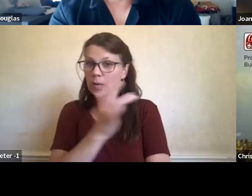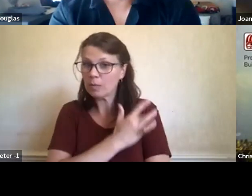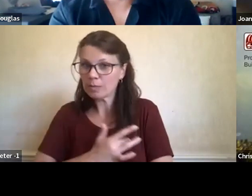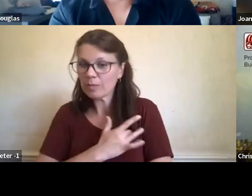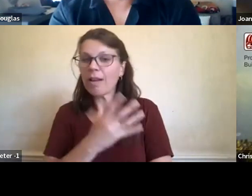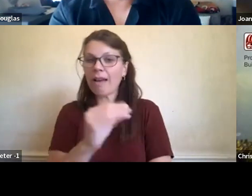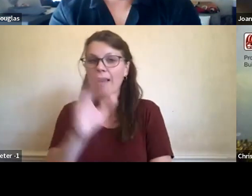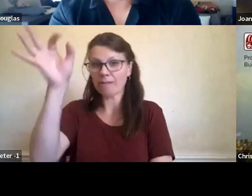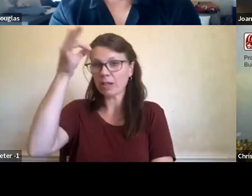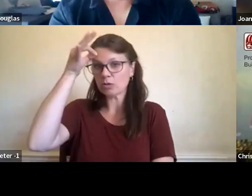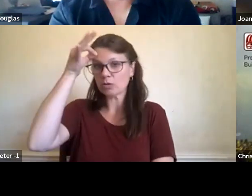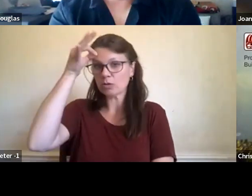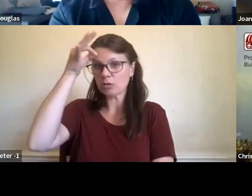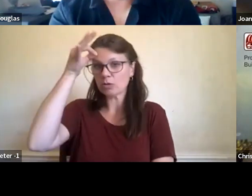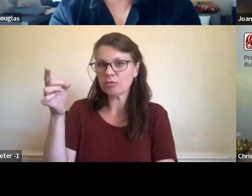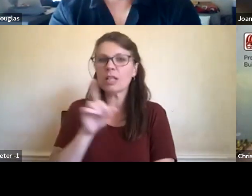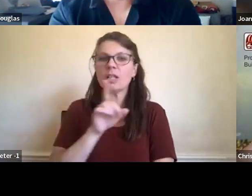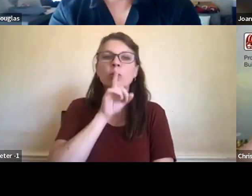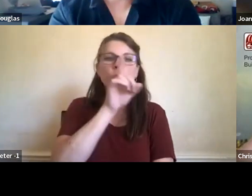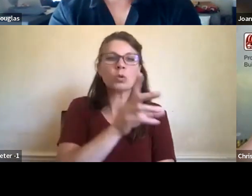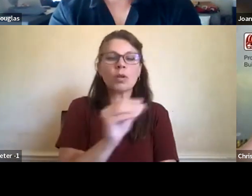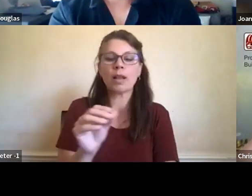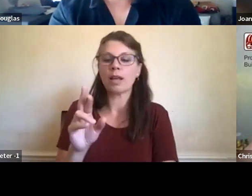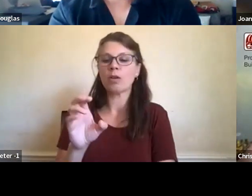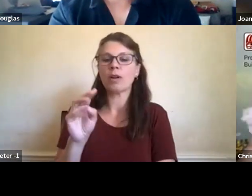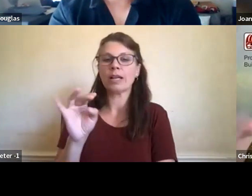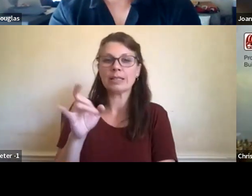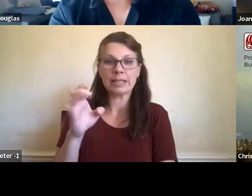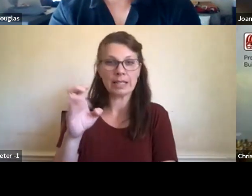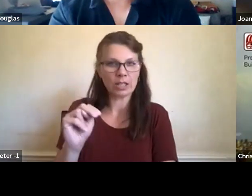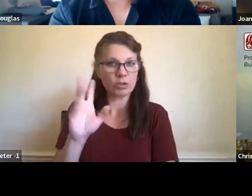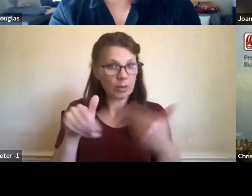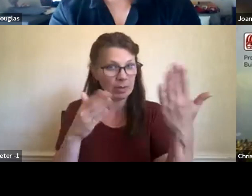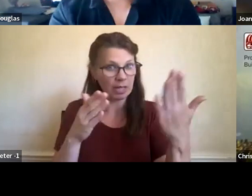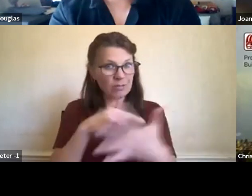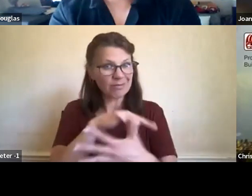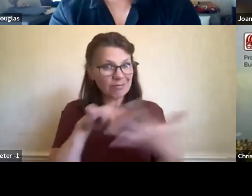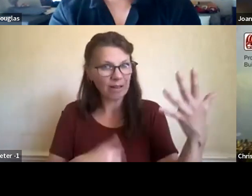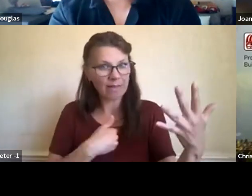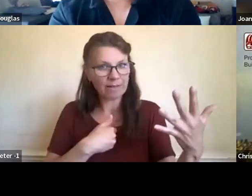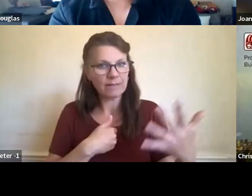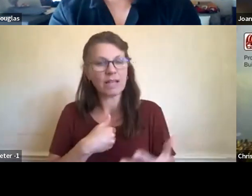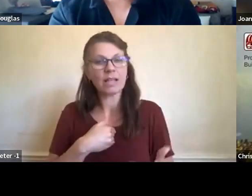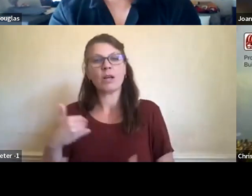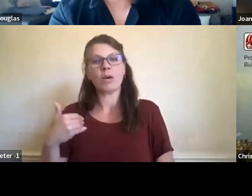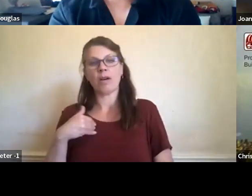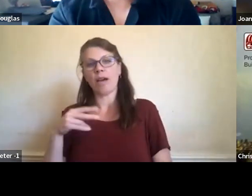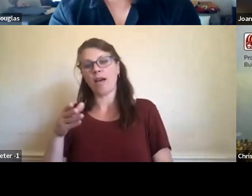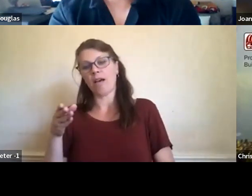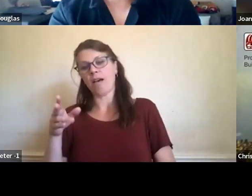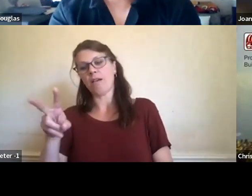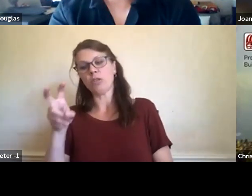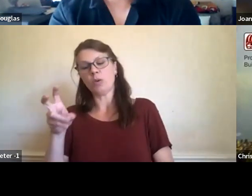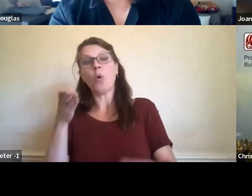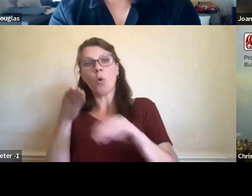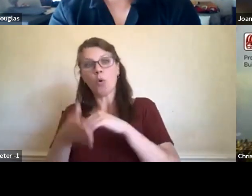the Truth and Reconciliation recommendations. Um, there's over 200 Supreme Court decisions that